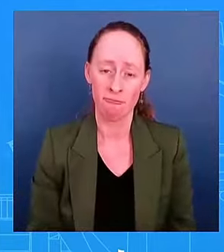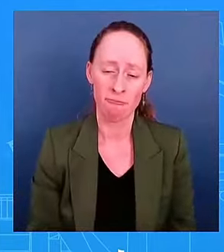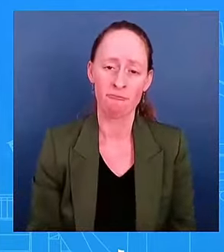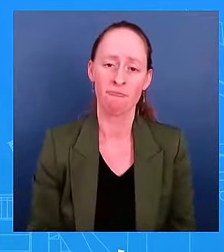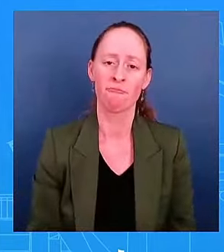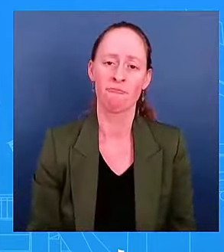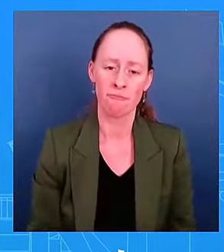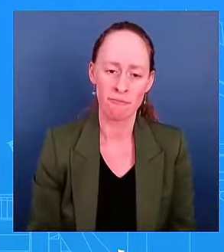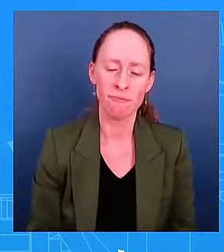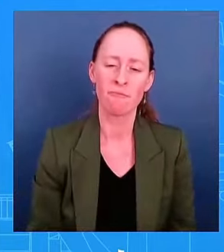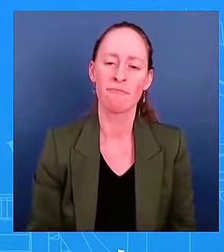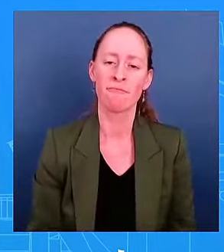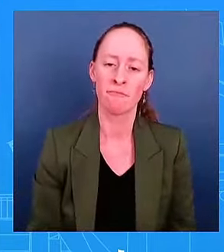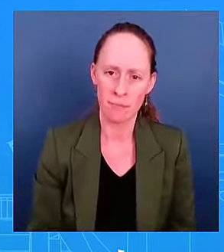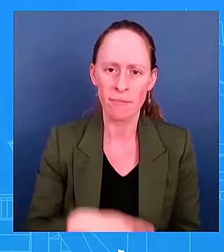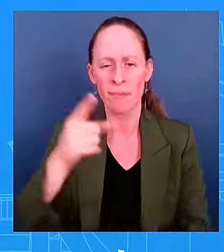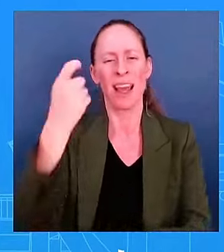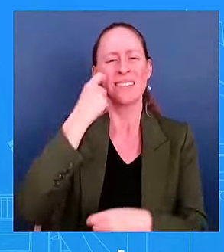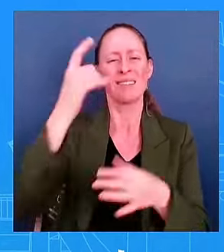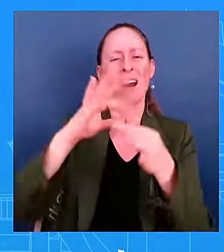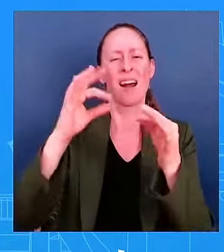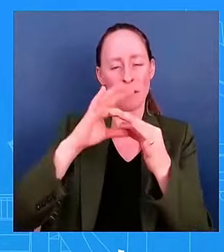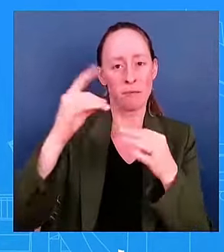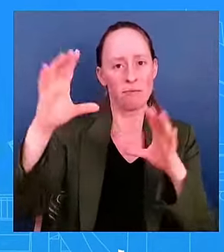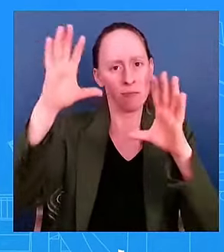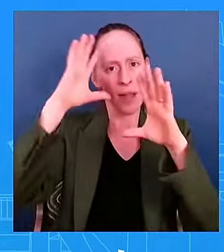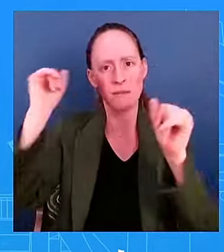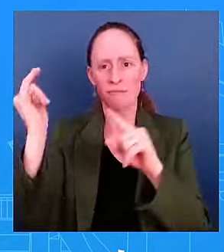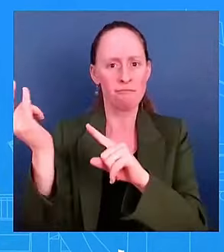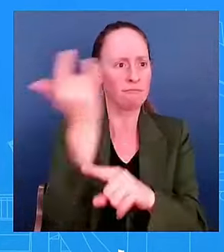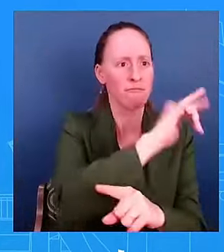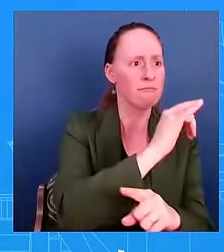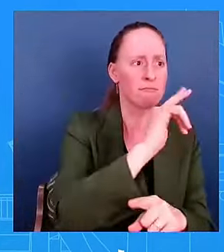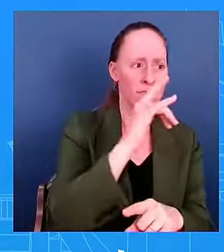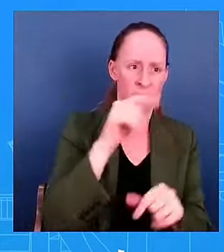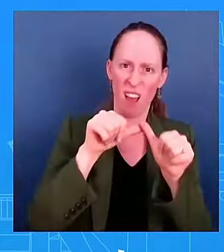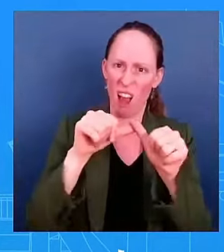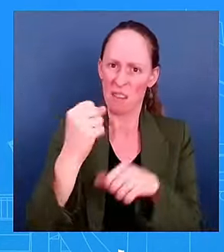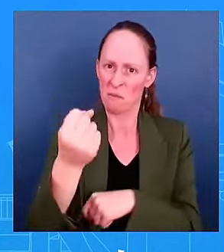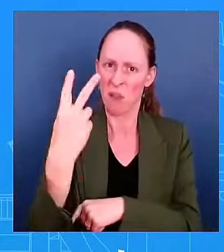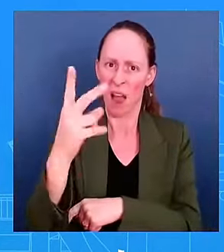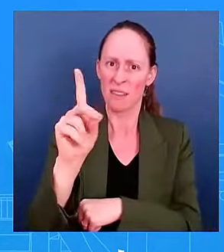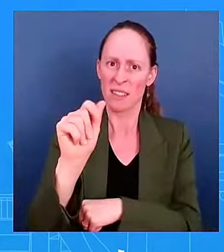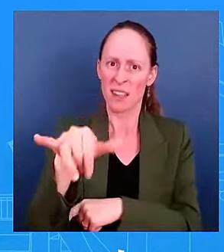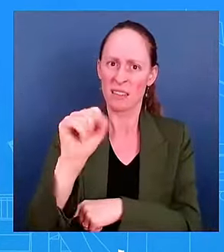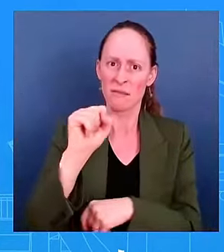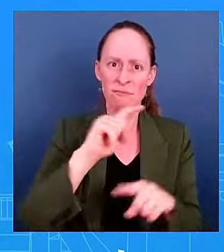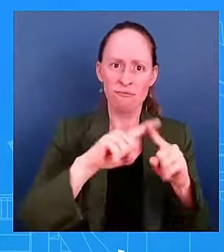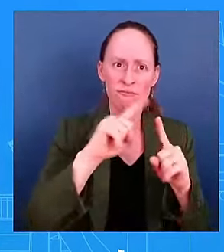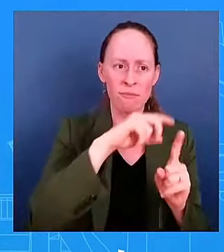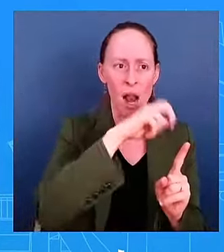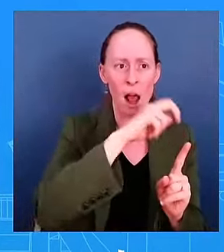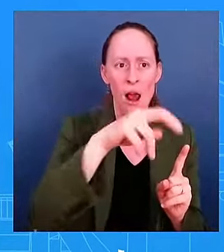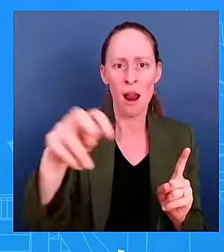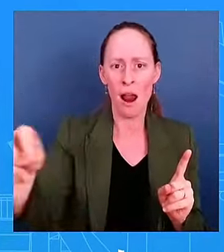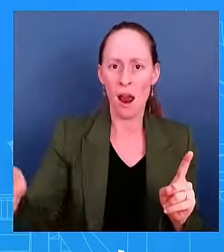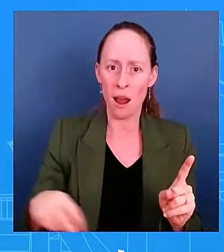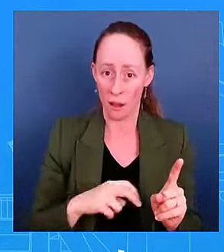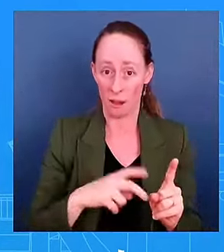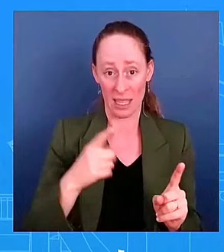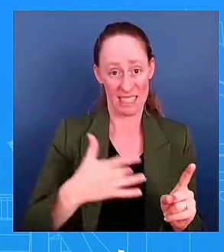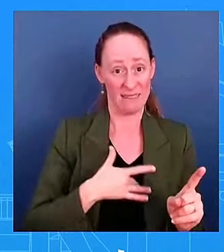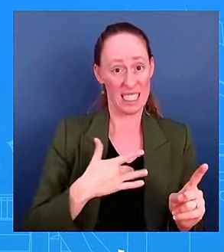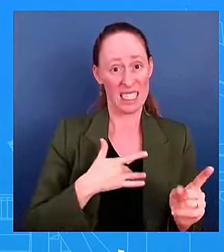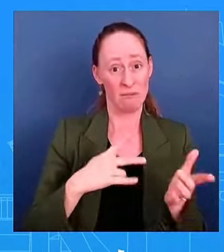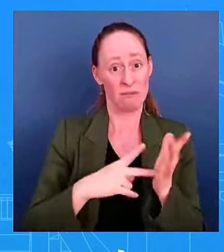beforehand, like he said he was last night, doesn't that raise questions about his ability to effectively serve another second term